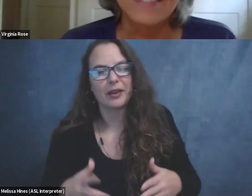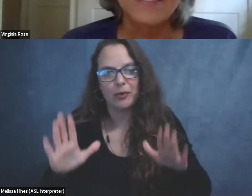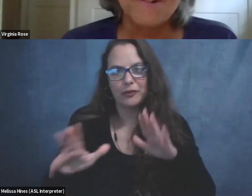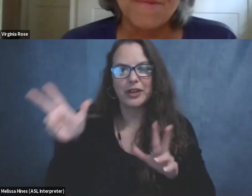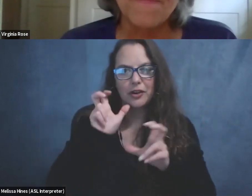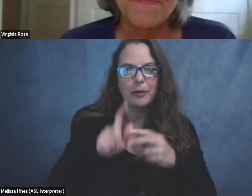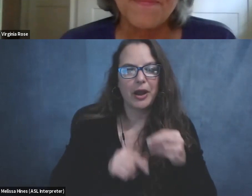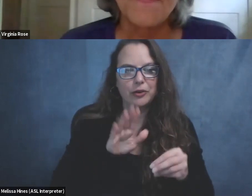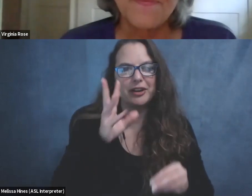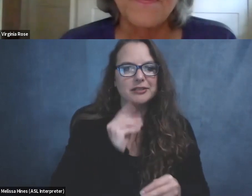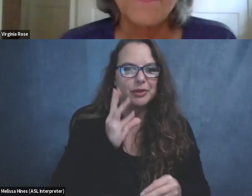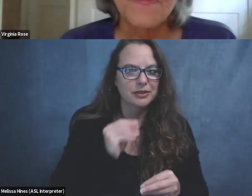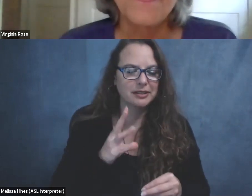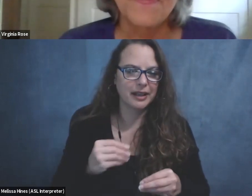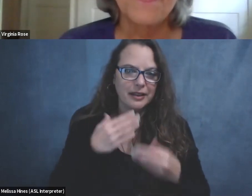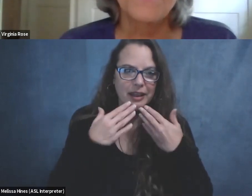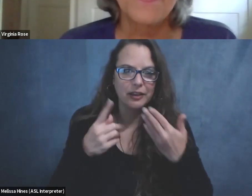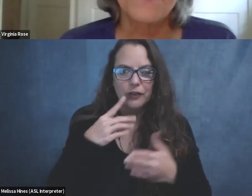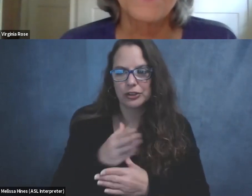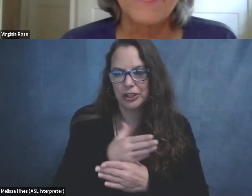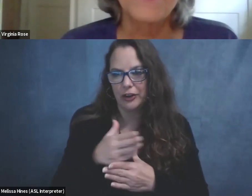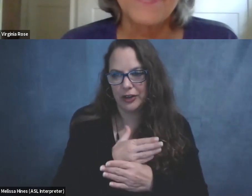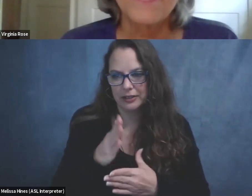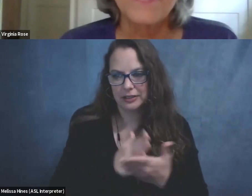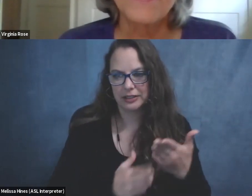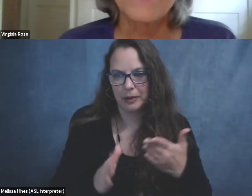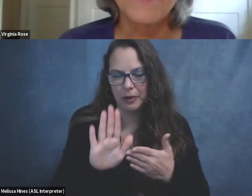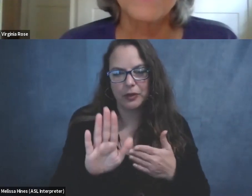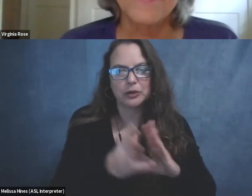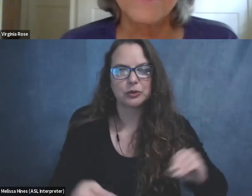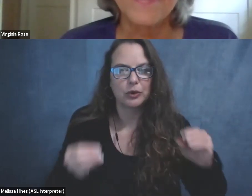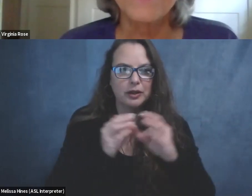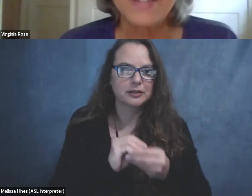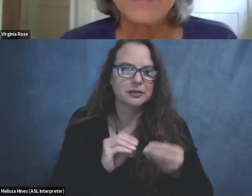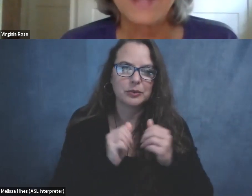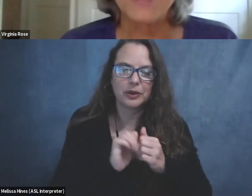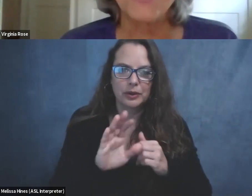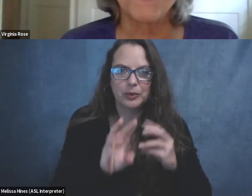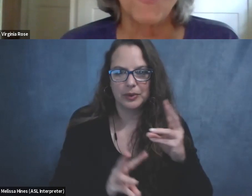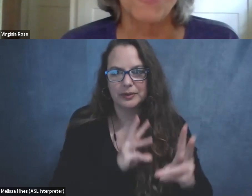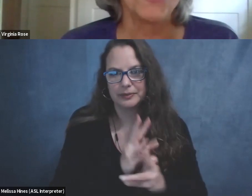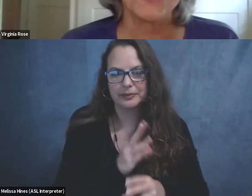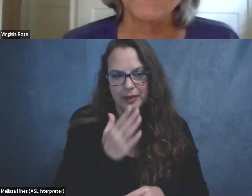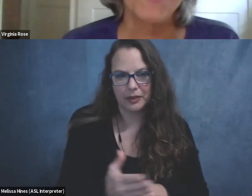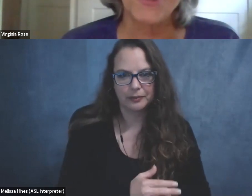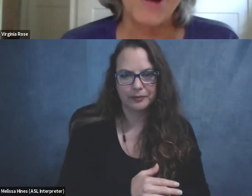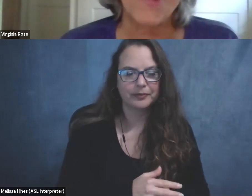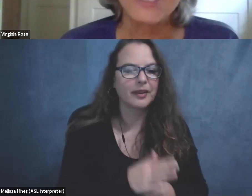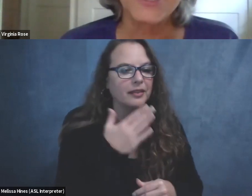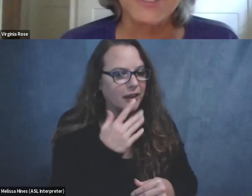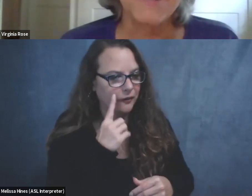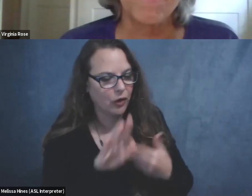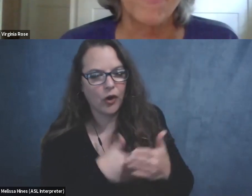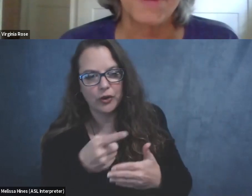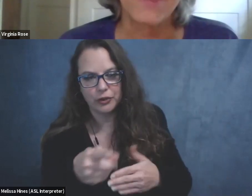Um, and thank you for, for sharing some of your story with, with the world. Thank you for all you do for your